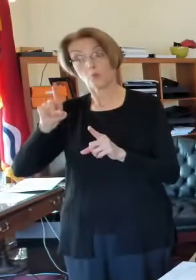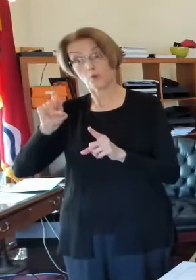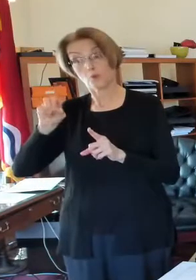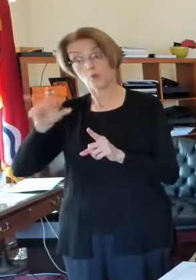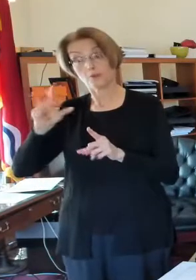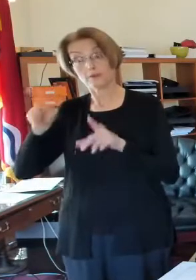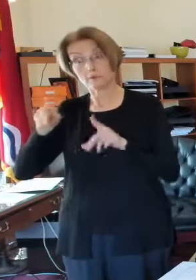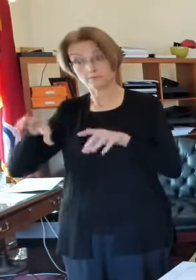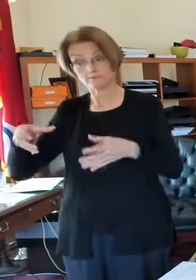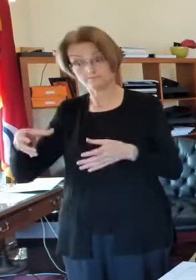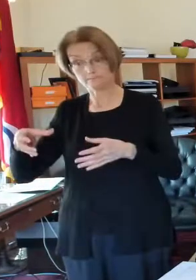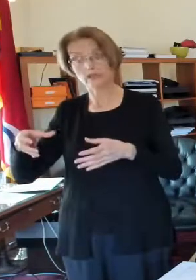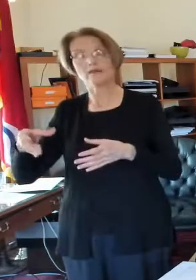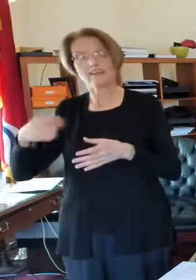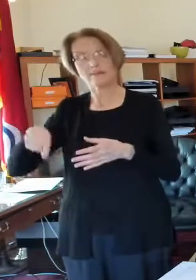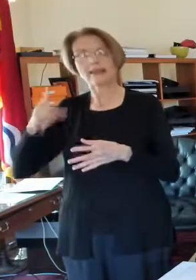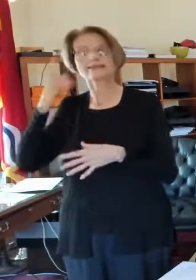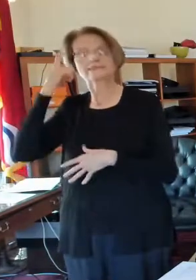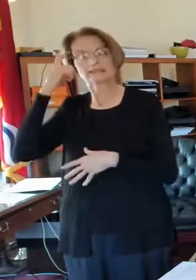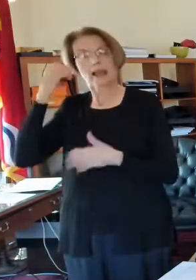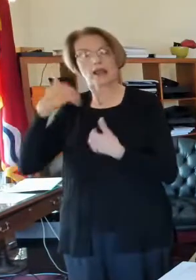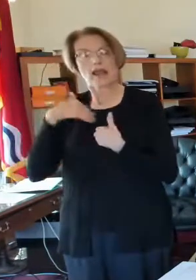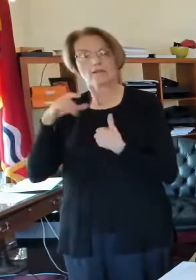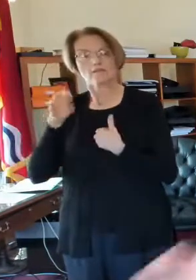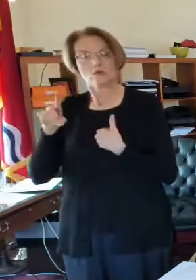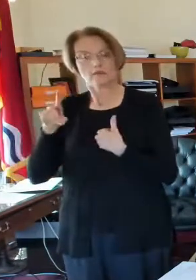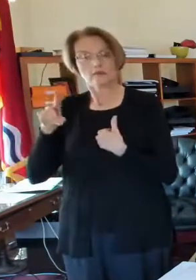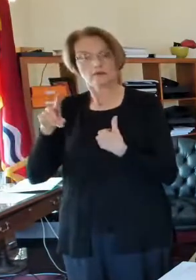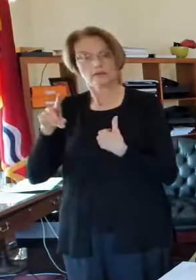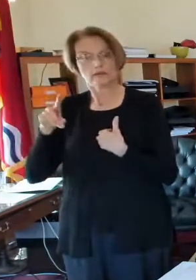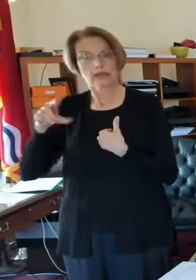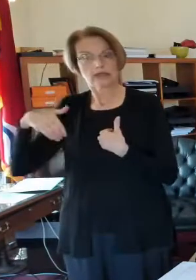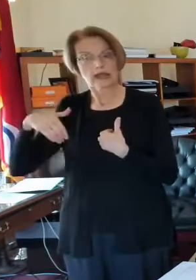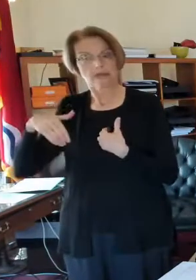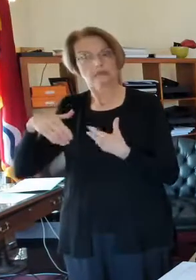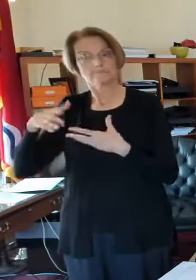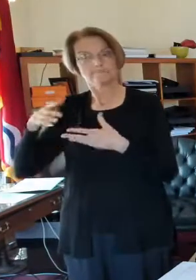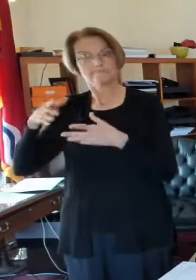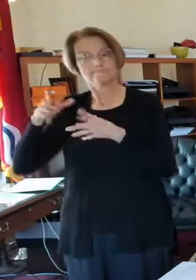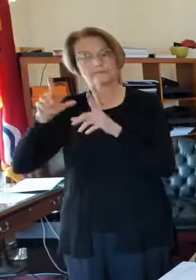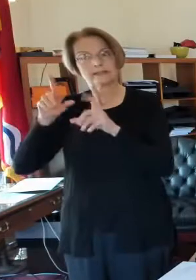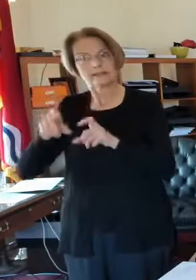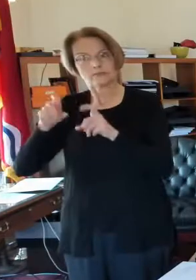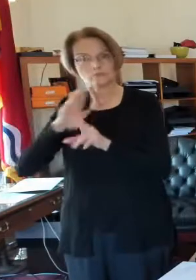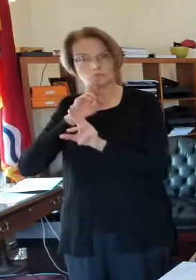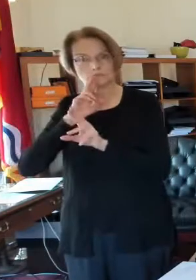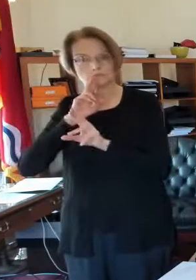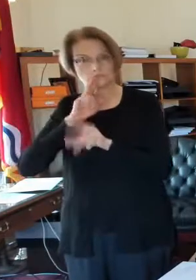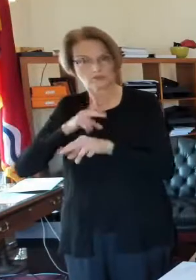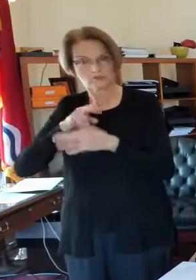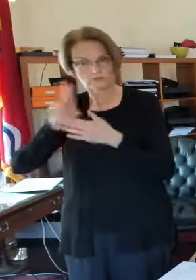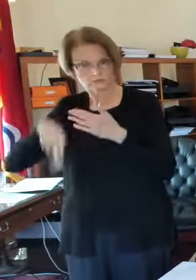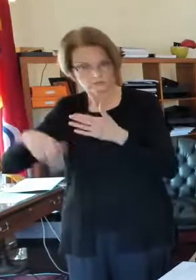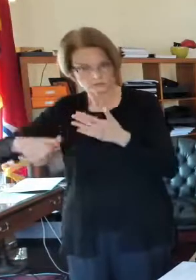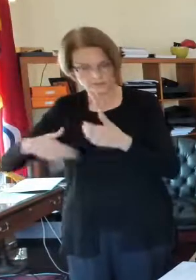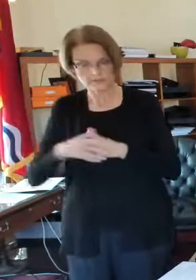who were suspected of having COVID, but they hadn't tested positive yet. A month ago,